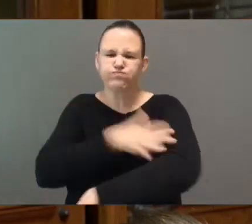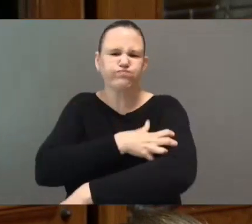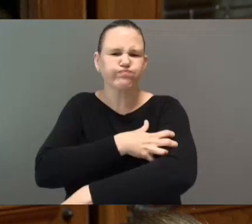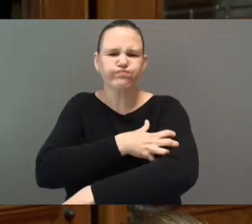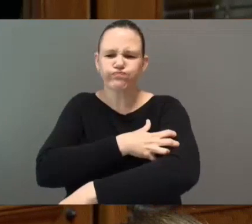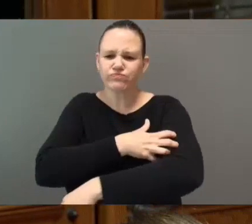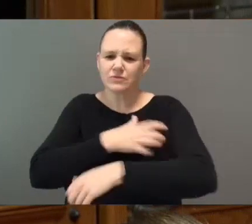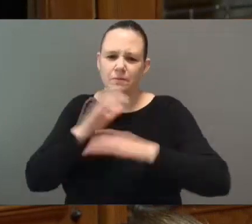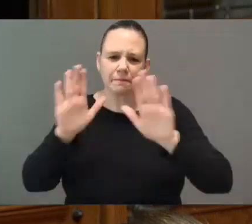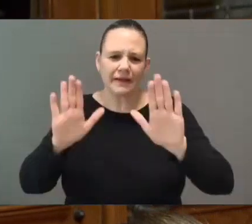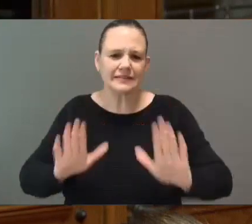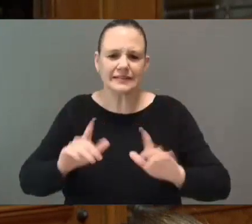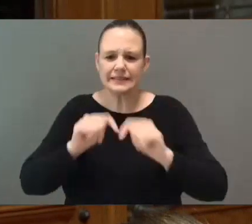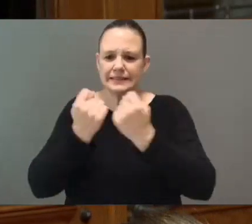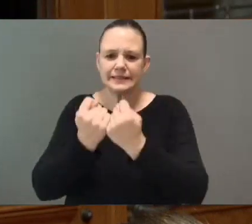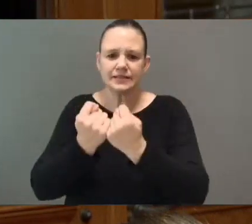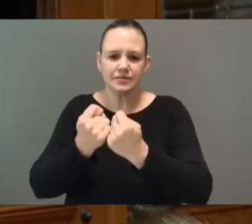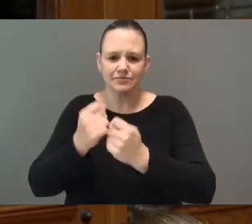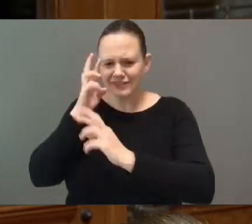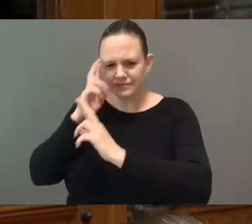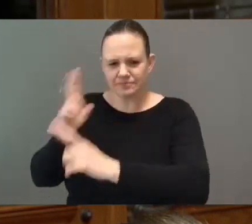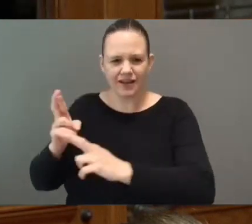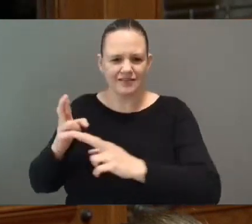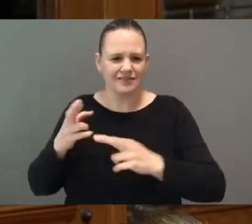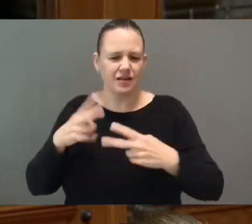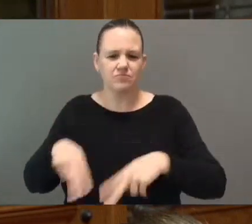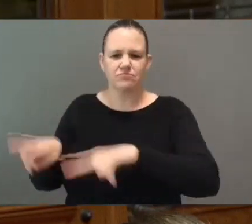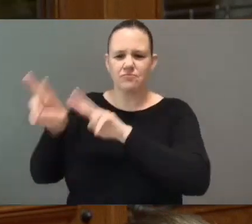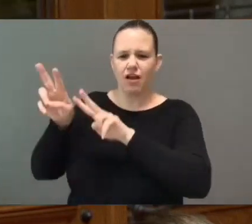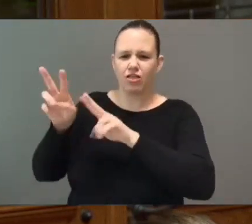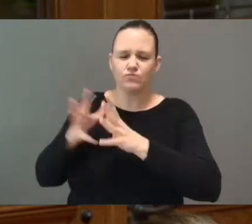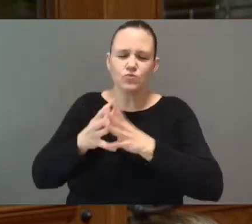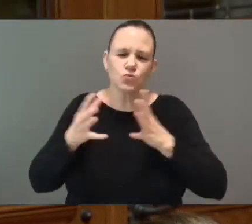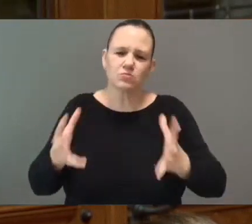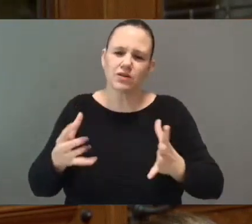I'm so grateful for the service that they bring to the people of Cowichan Valley.